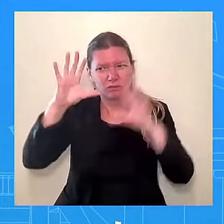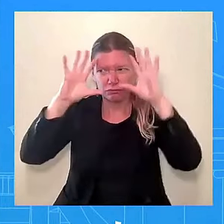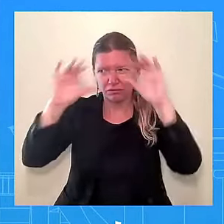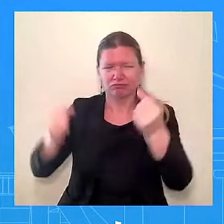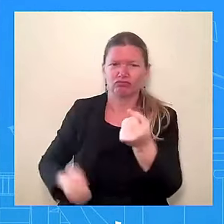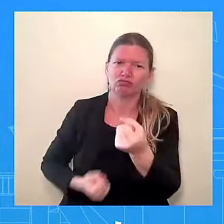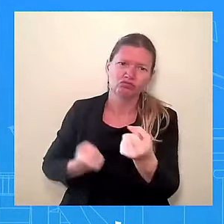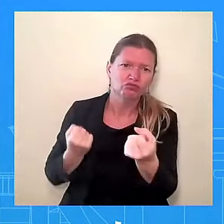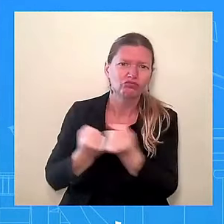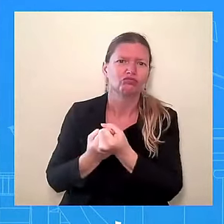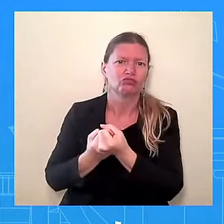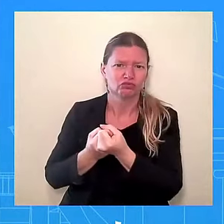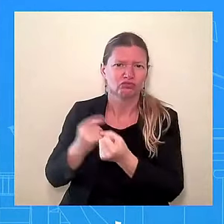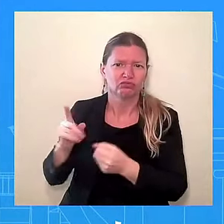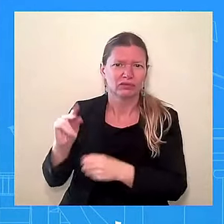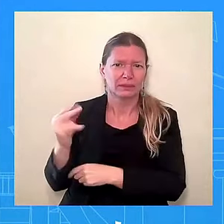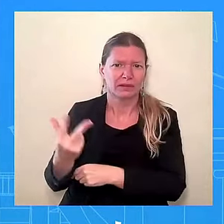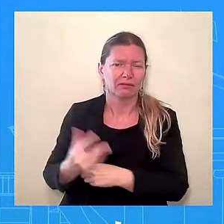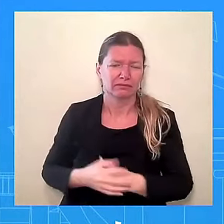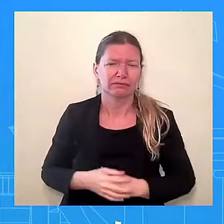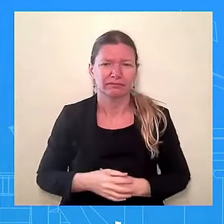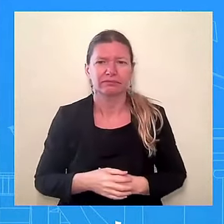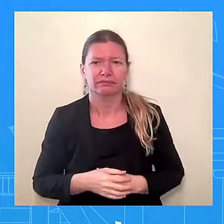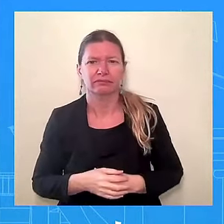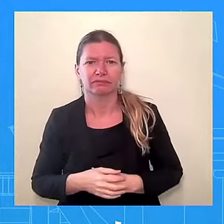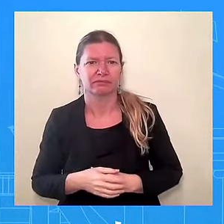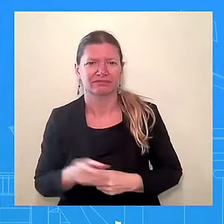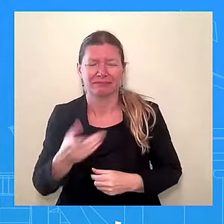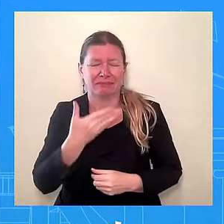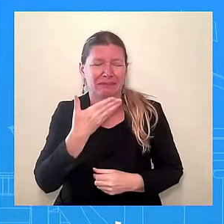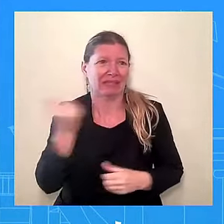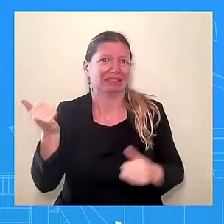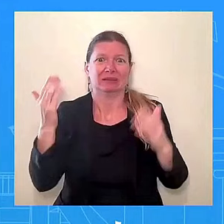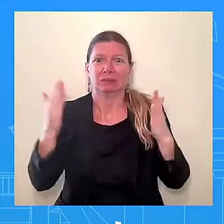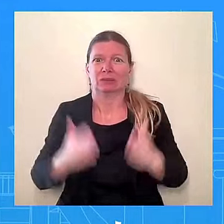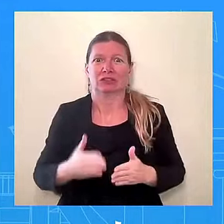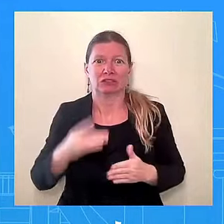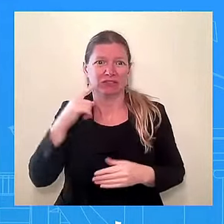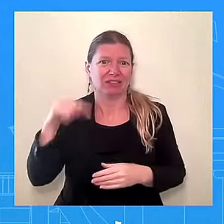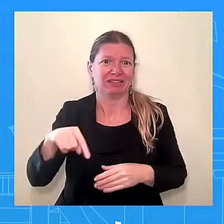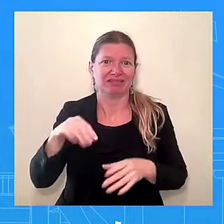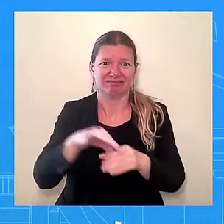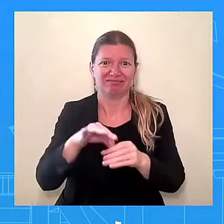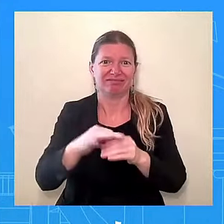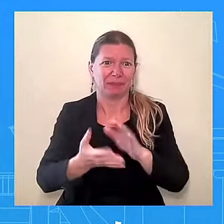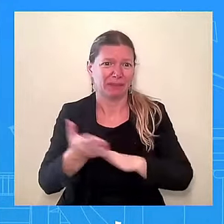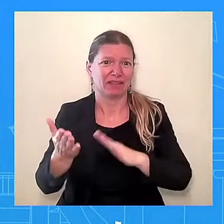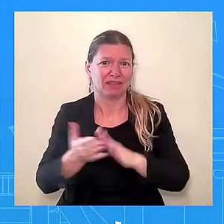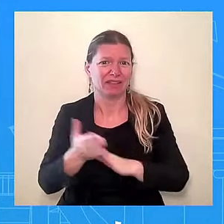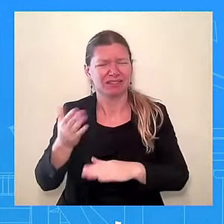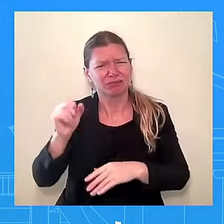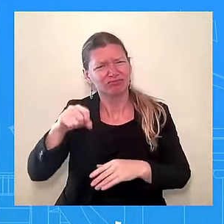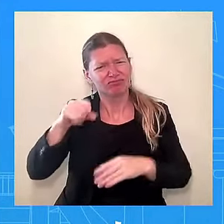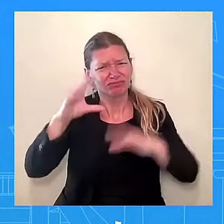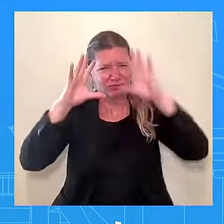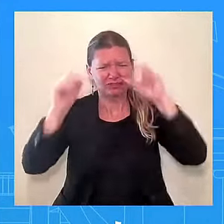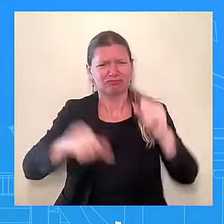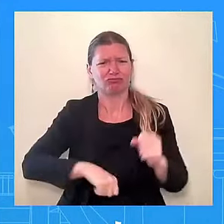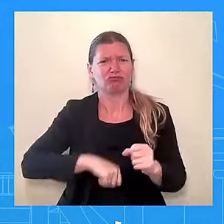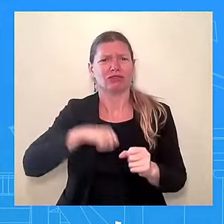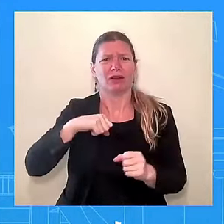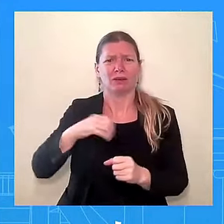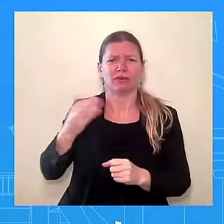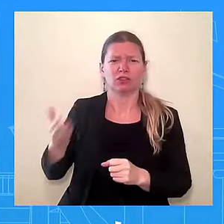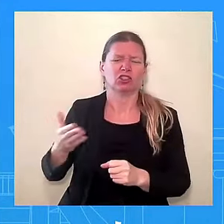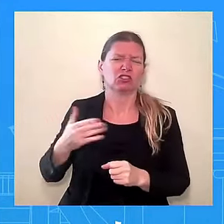to take over the campaign, obviously. And so he's very proud of her, and I will just leave it there. And so he does feel reassured by that